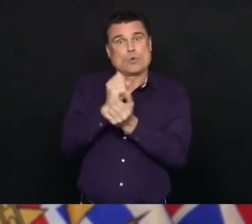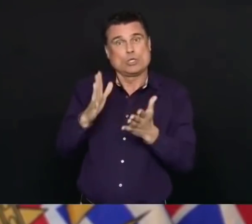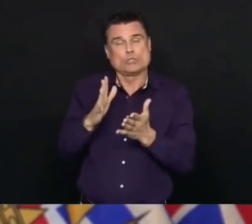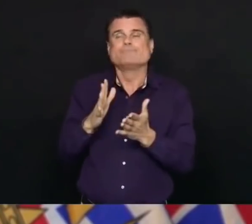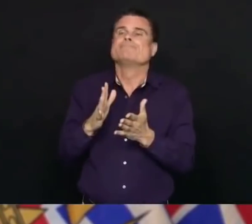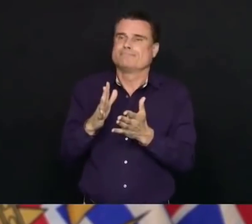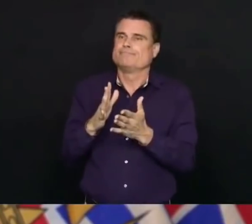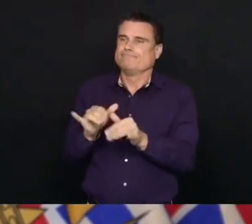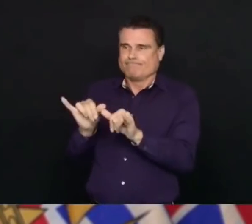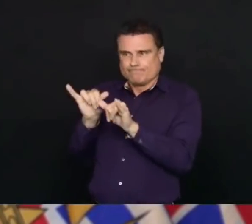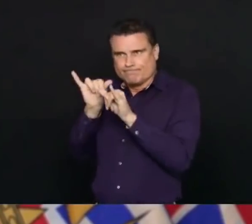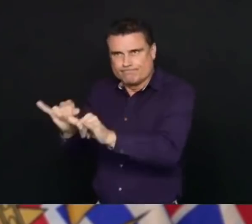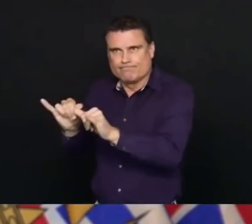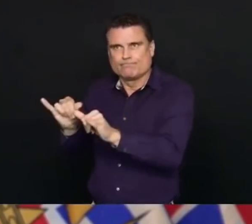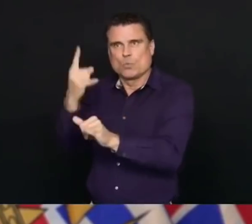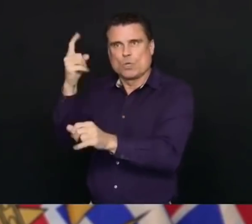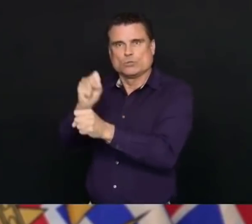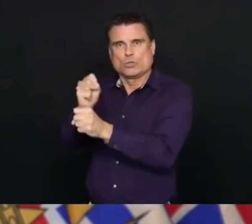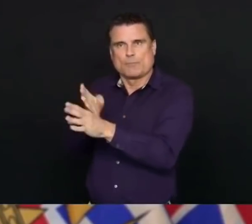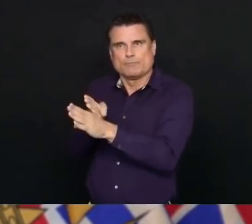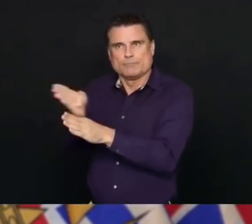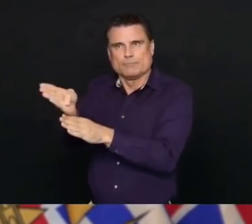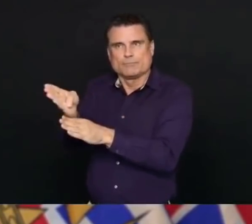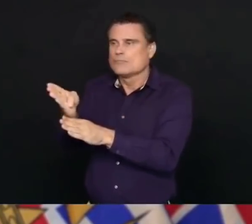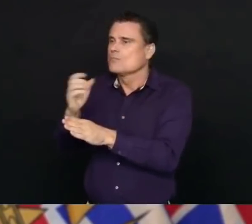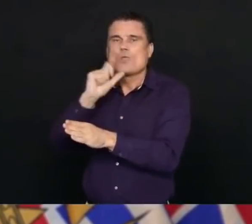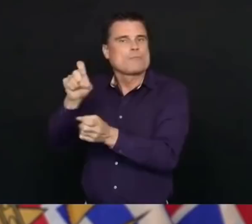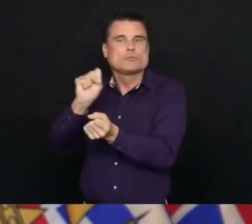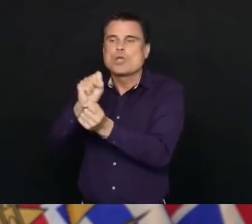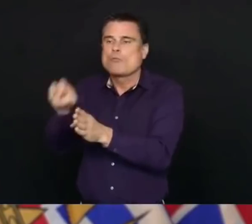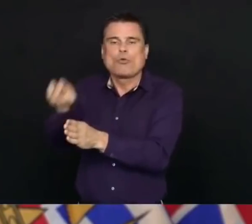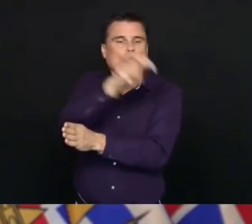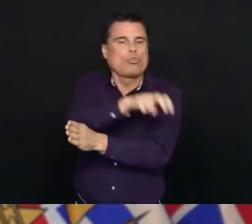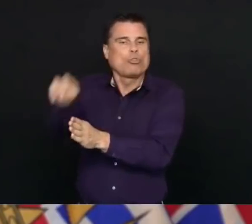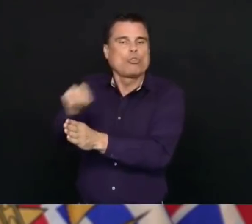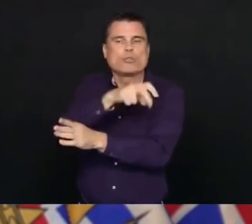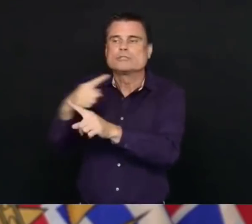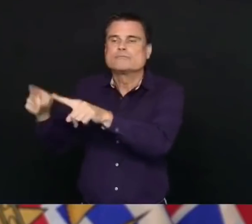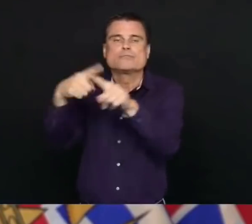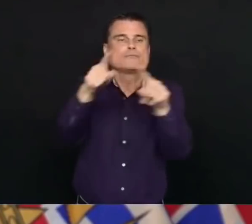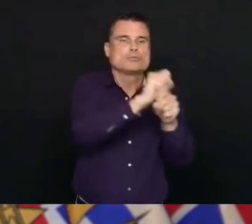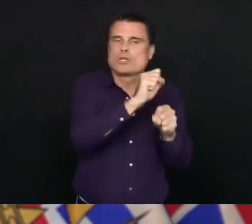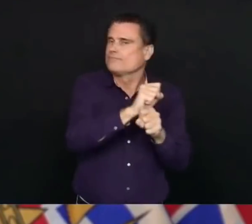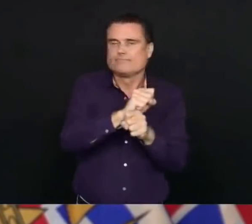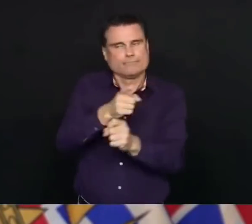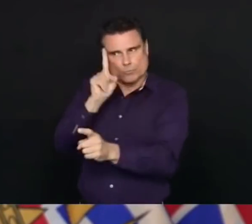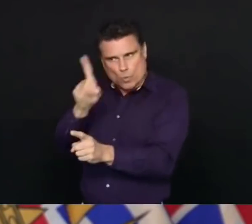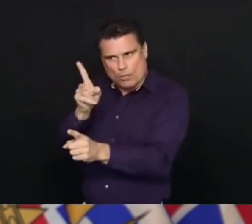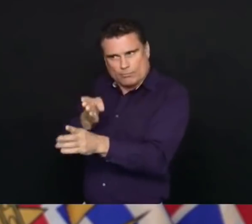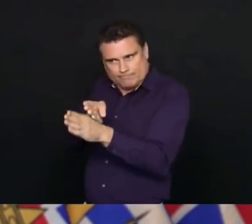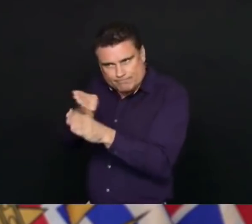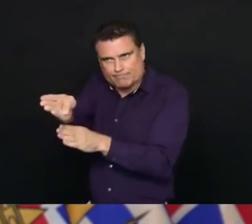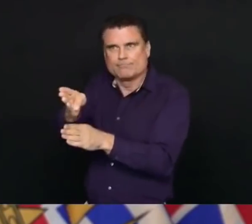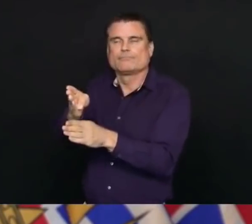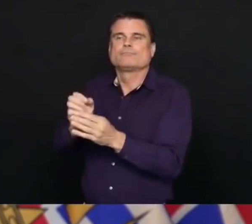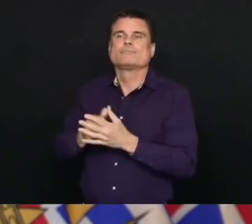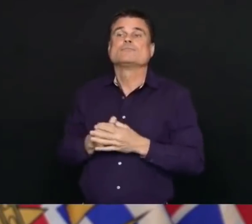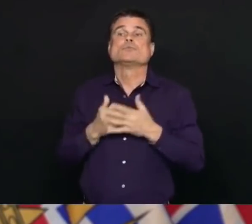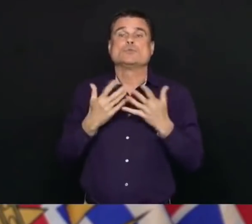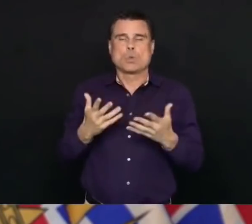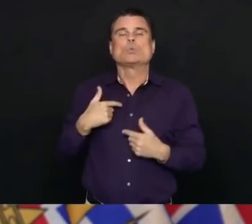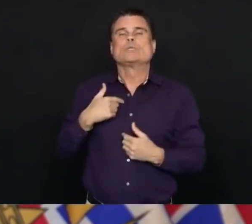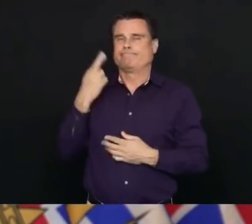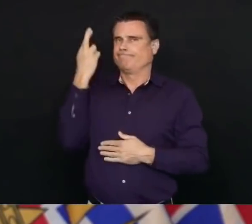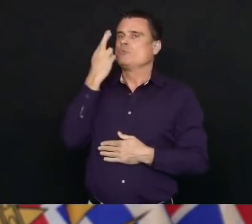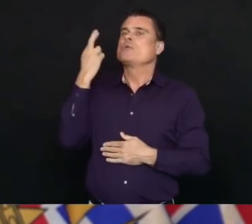challenge to try and control outbreaks, and that has been brought to the forefront during this pandemic in